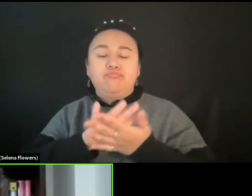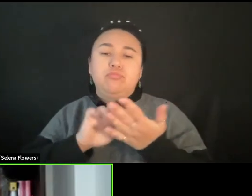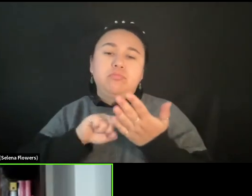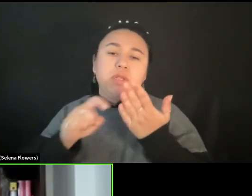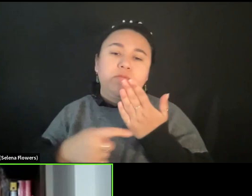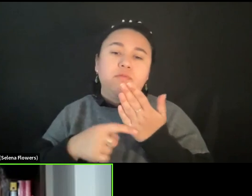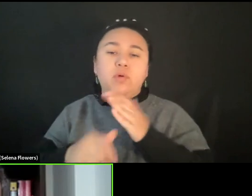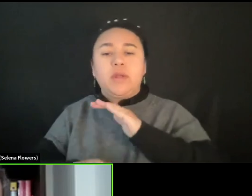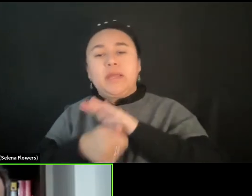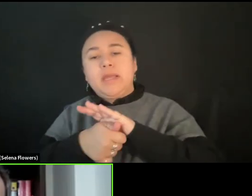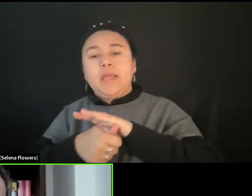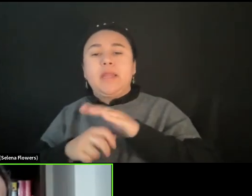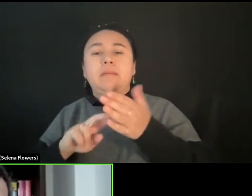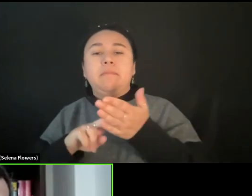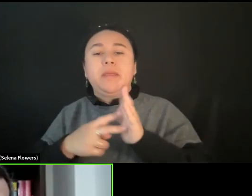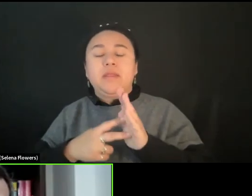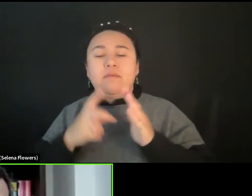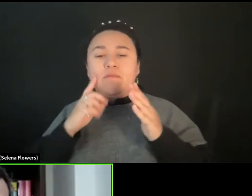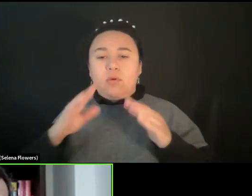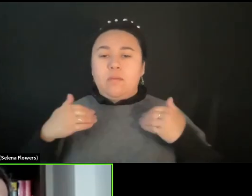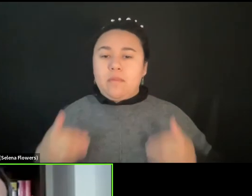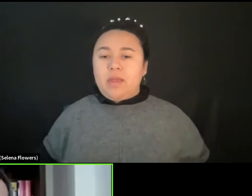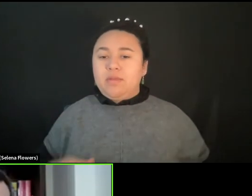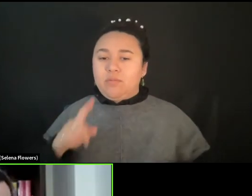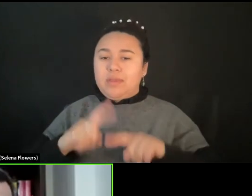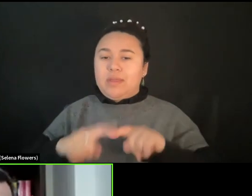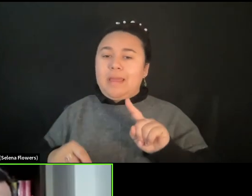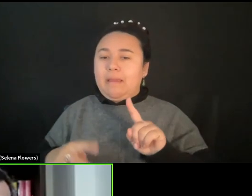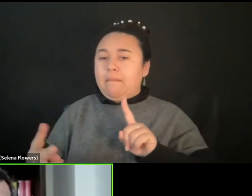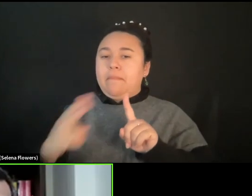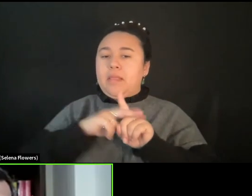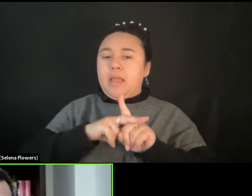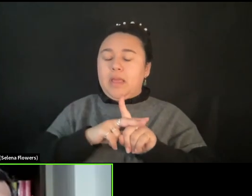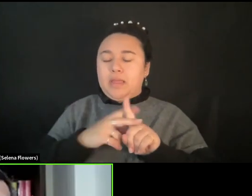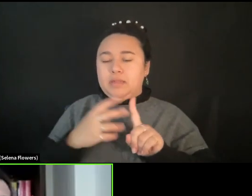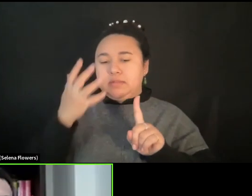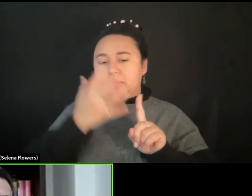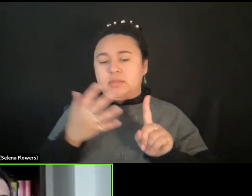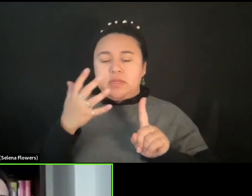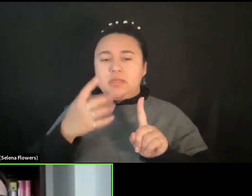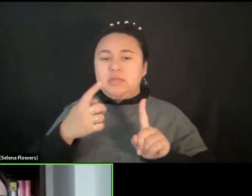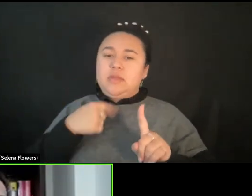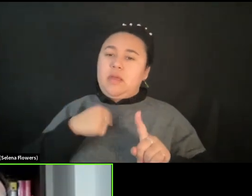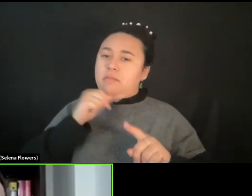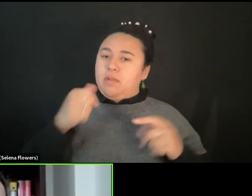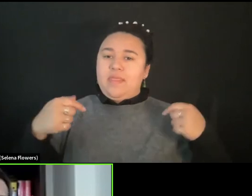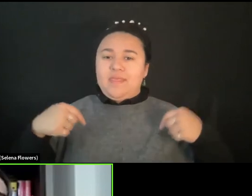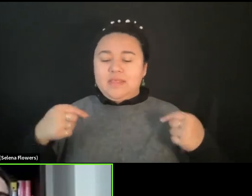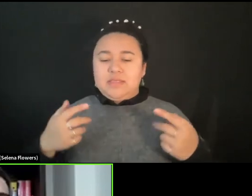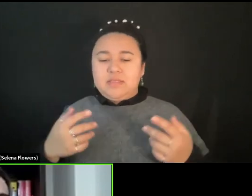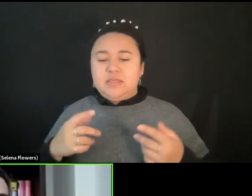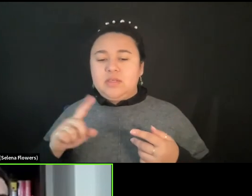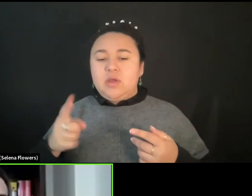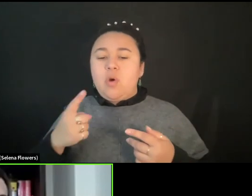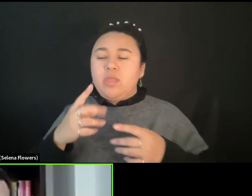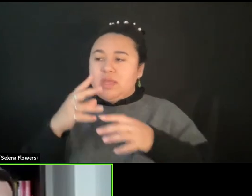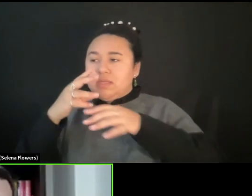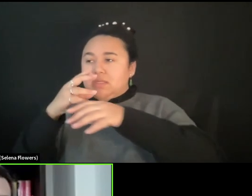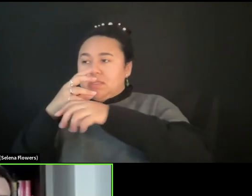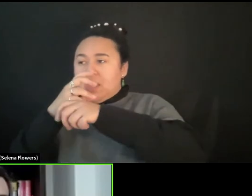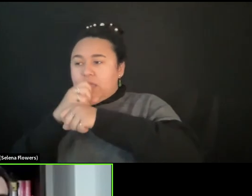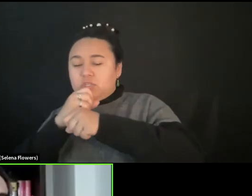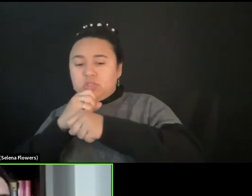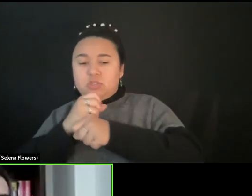and you can't put a metaphor on, I'm not this. And there's only censorship or there's only